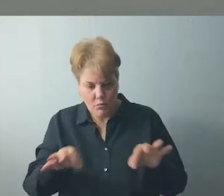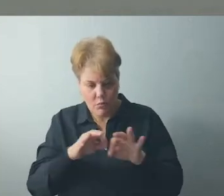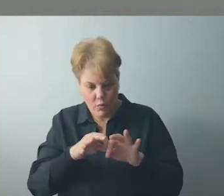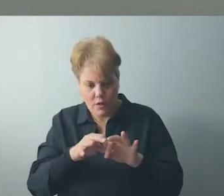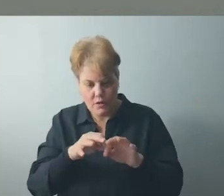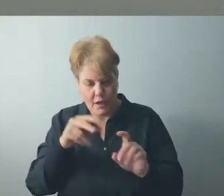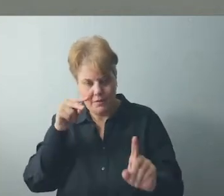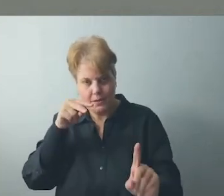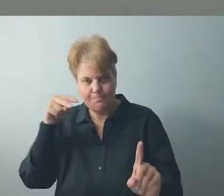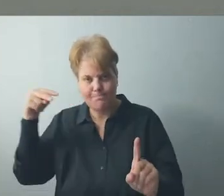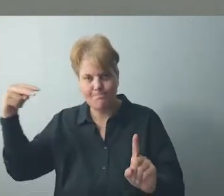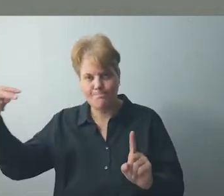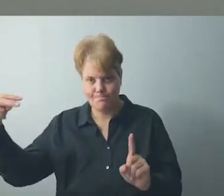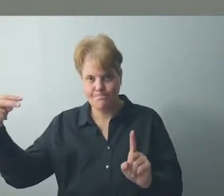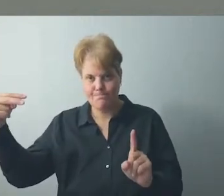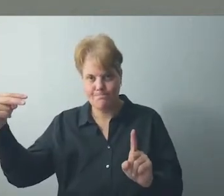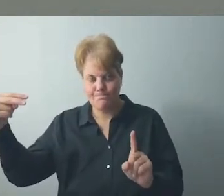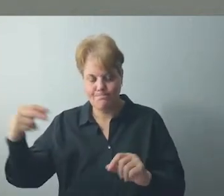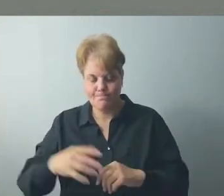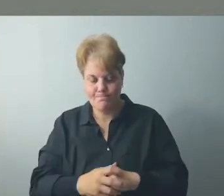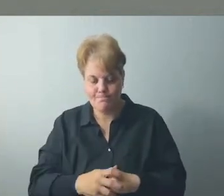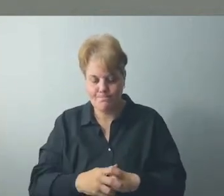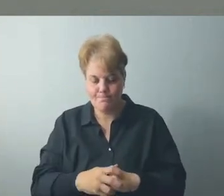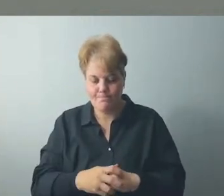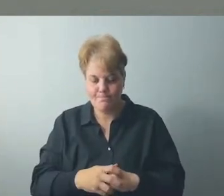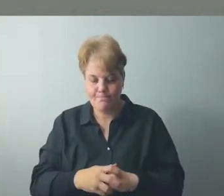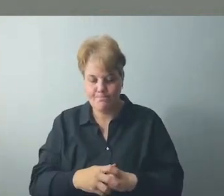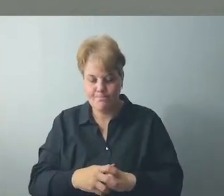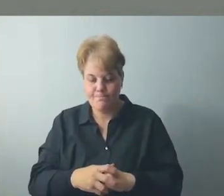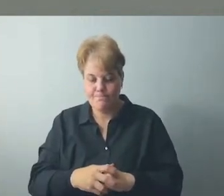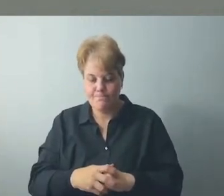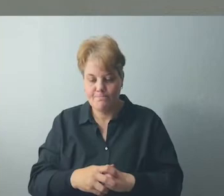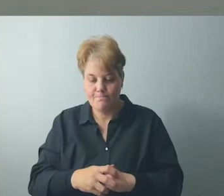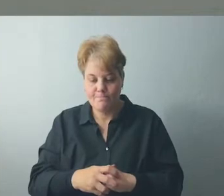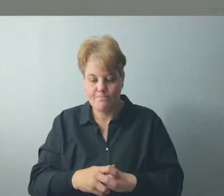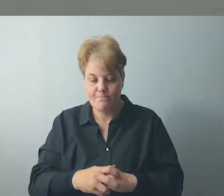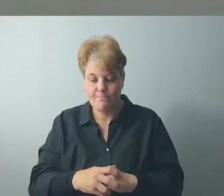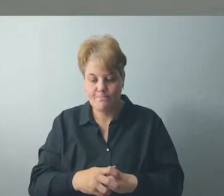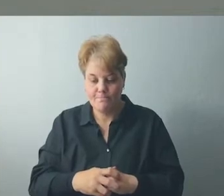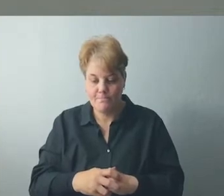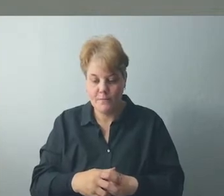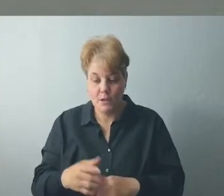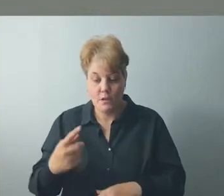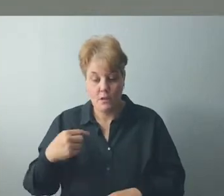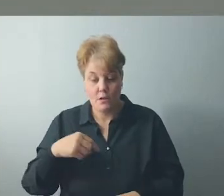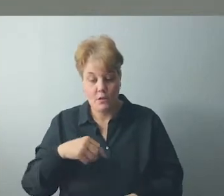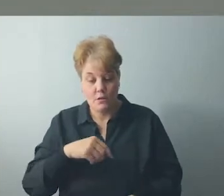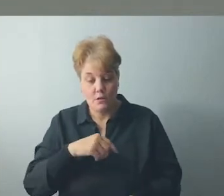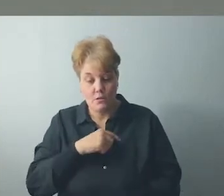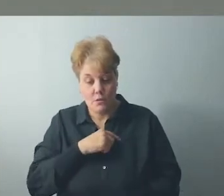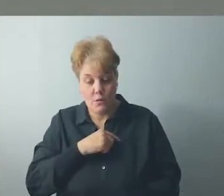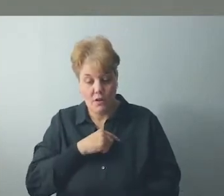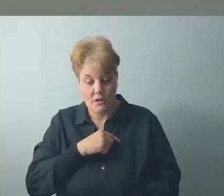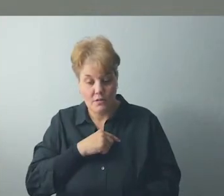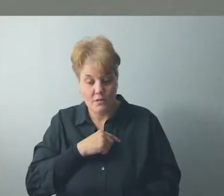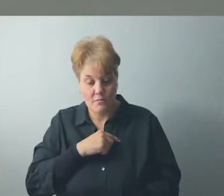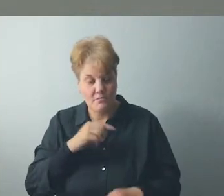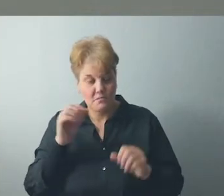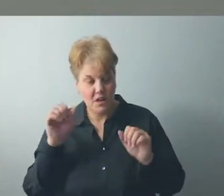person is saying because we are thinking about what we are going to say next.